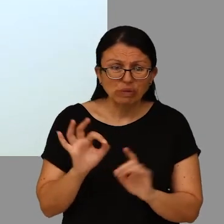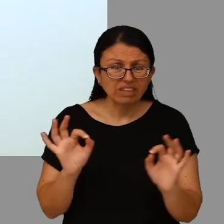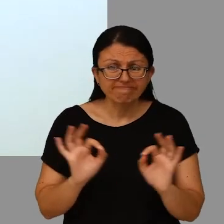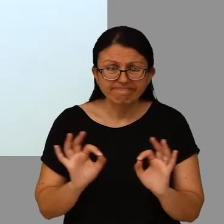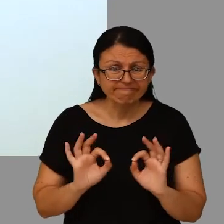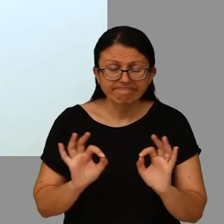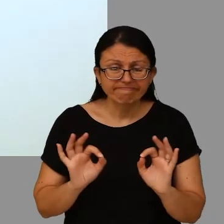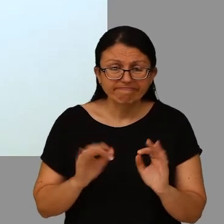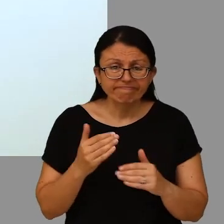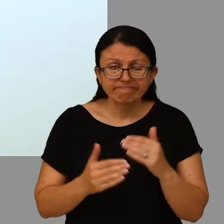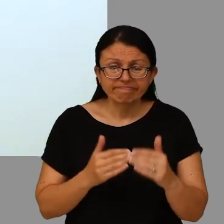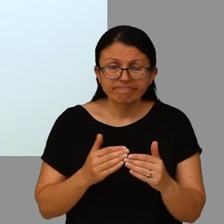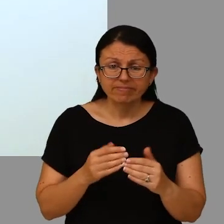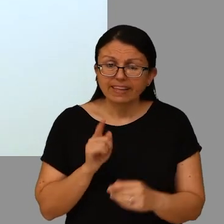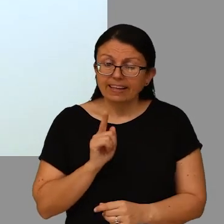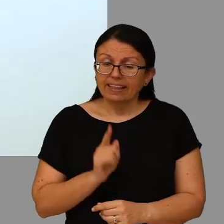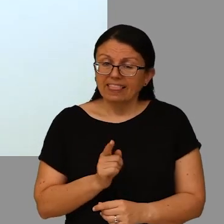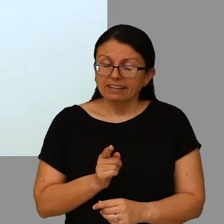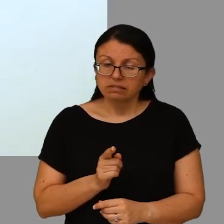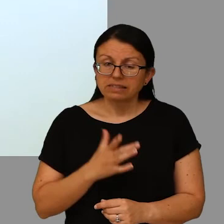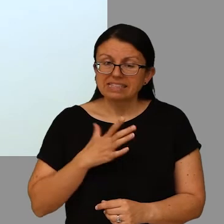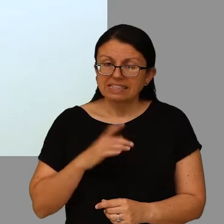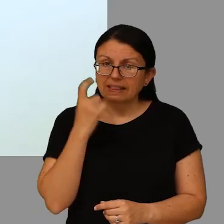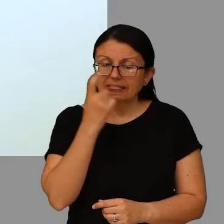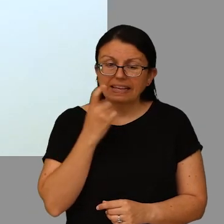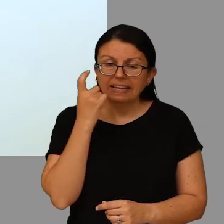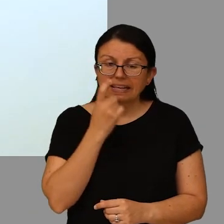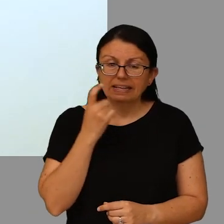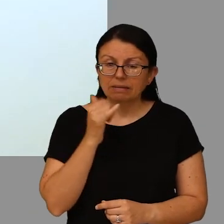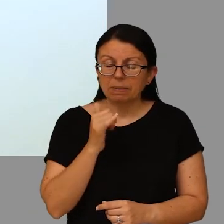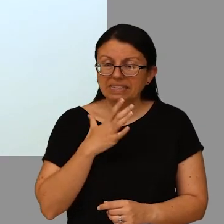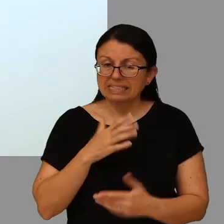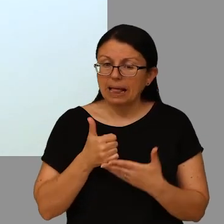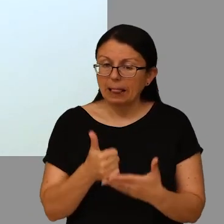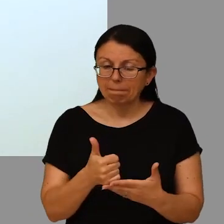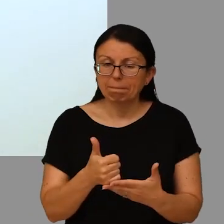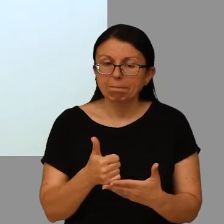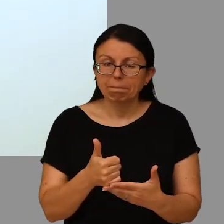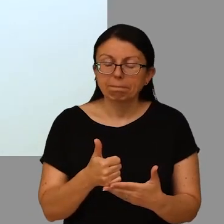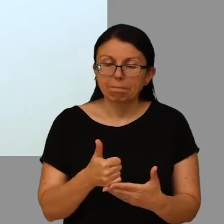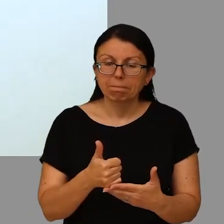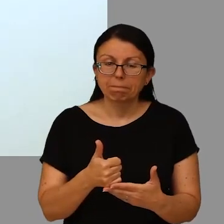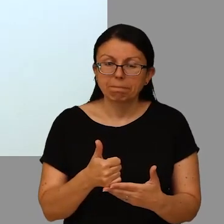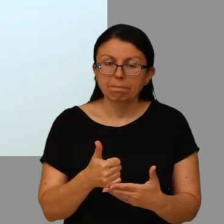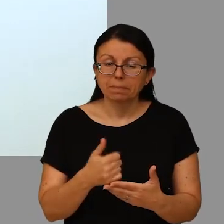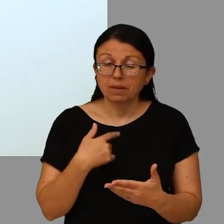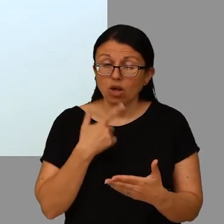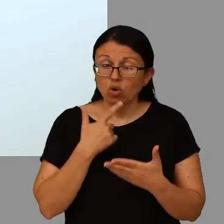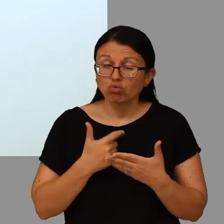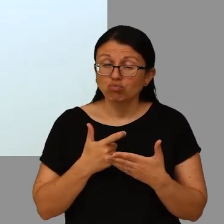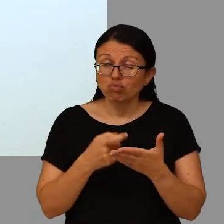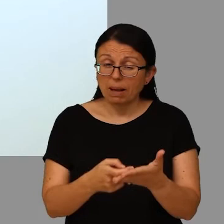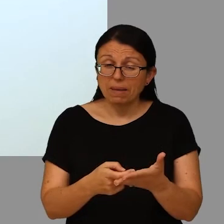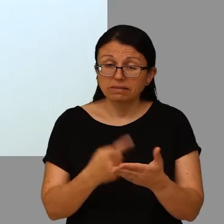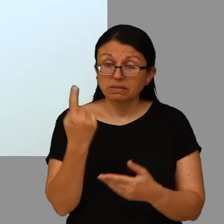improvement that's the time when you need to start to think about getting some help. We would recommend